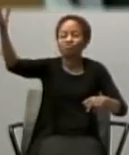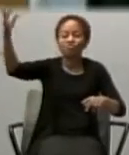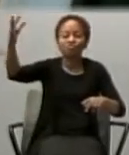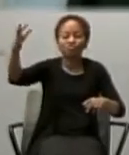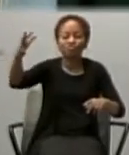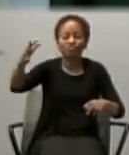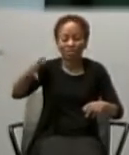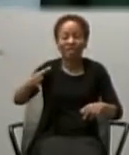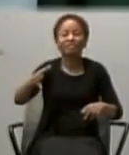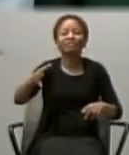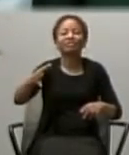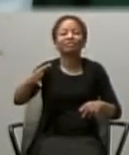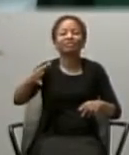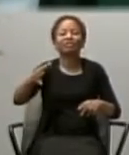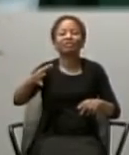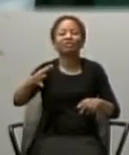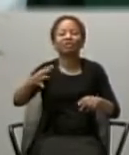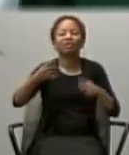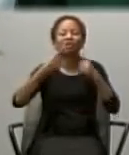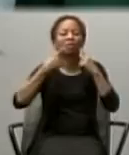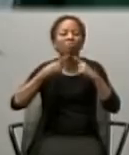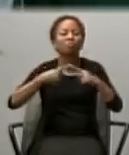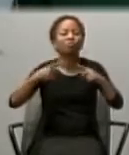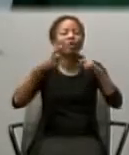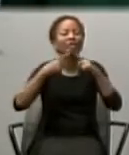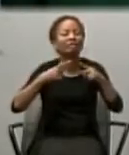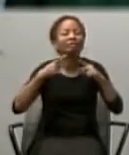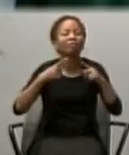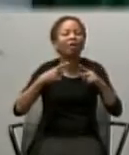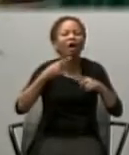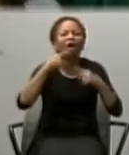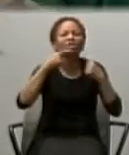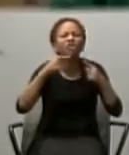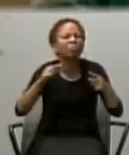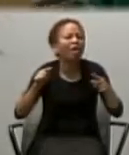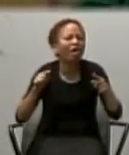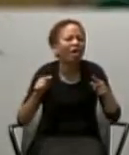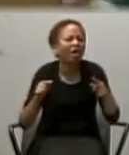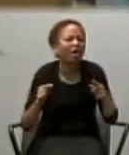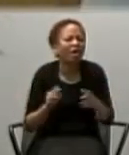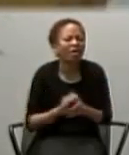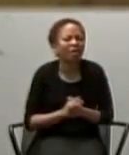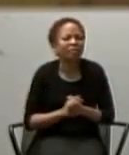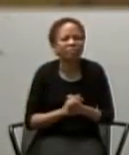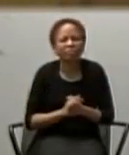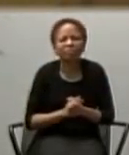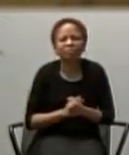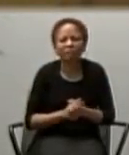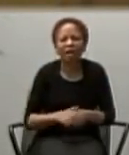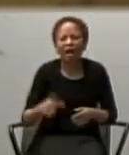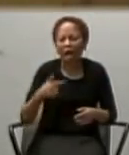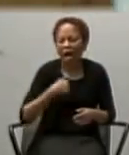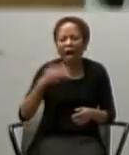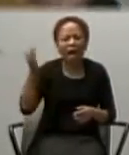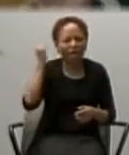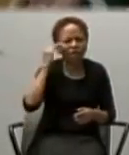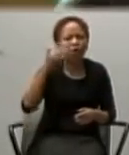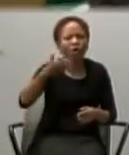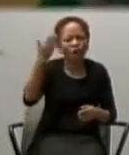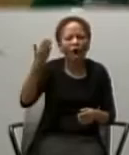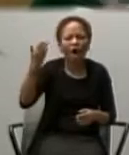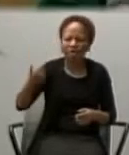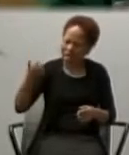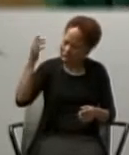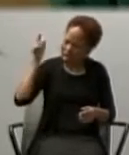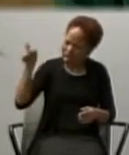Proclaiming, the gospel, for our time, doesn't simply, mean saying, well you know, I know God, here is God, I am